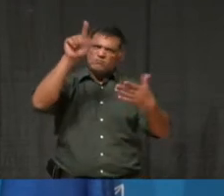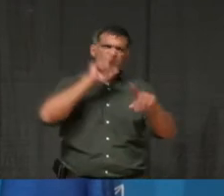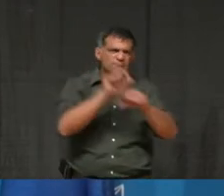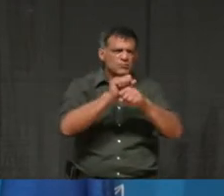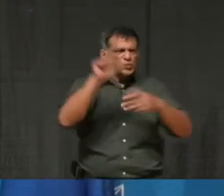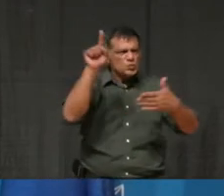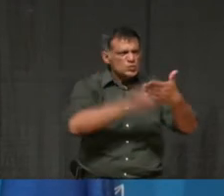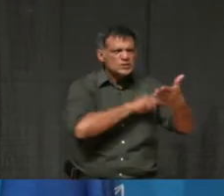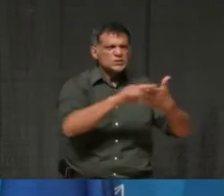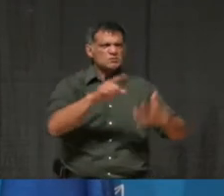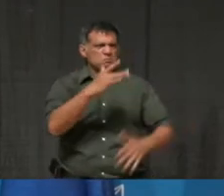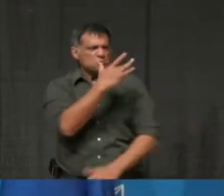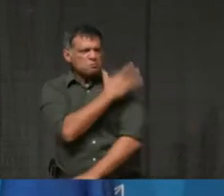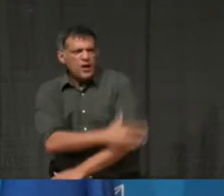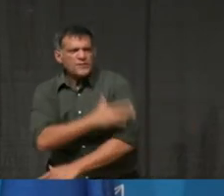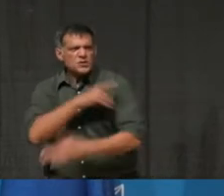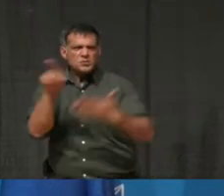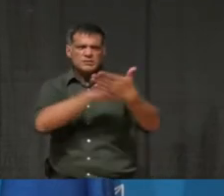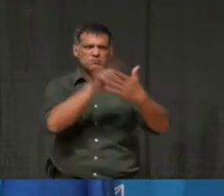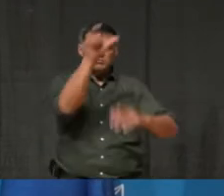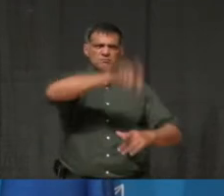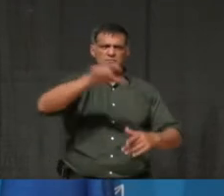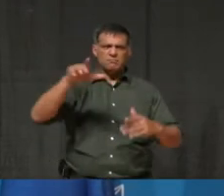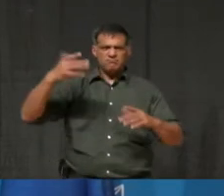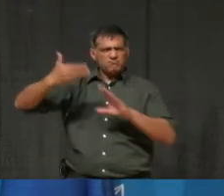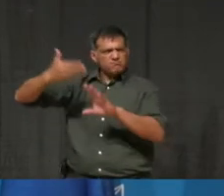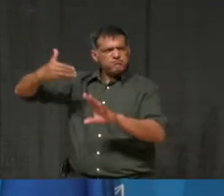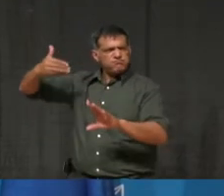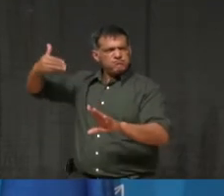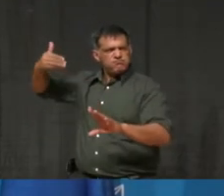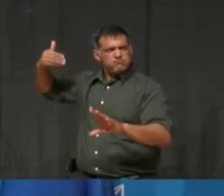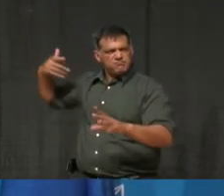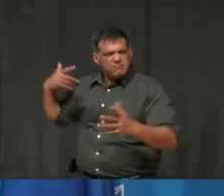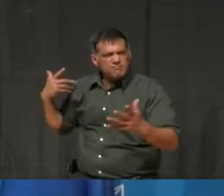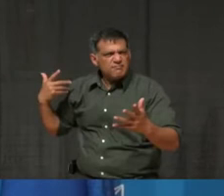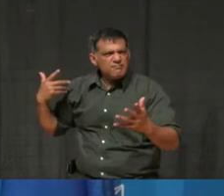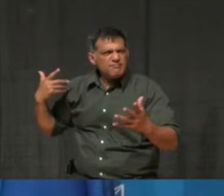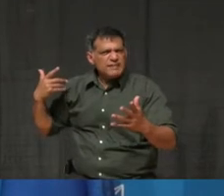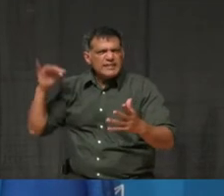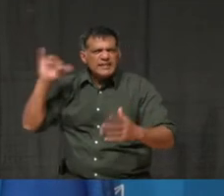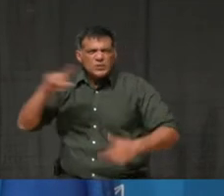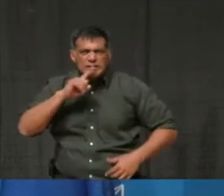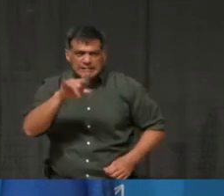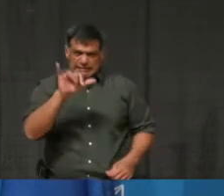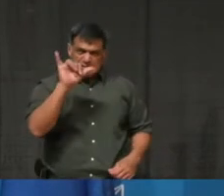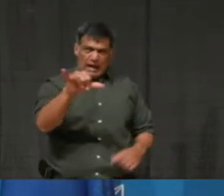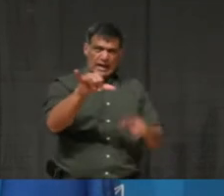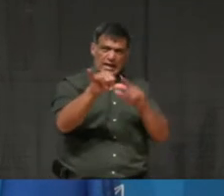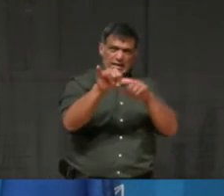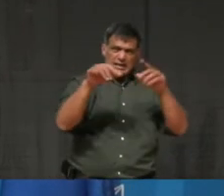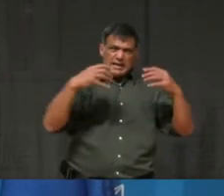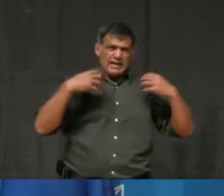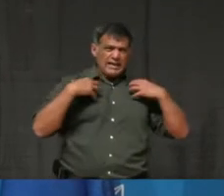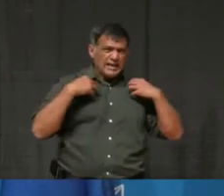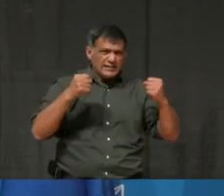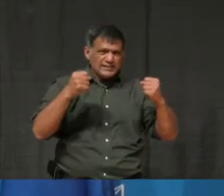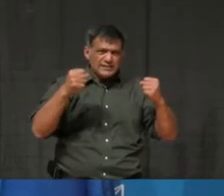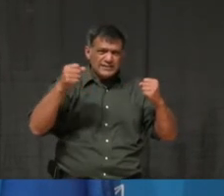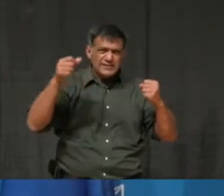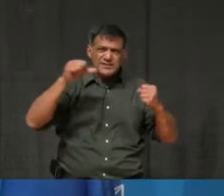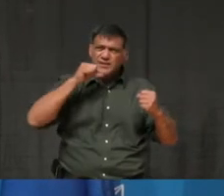kind of response to some details on kind of how the agency is not being given the authority that they should